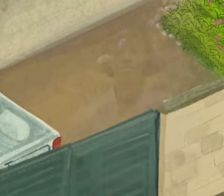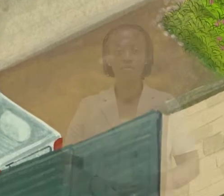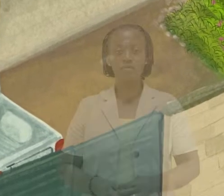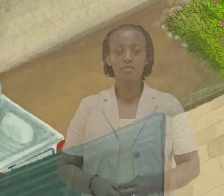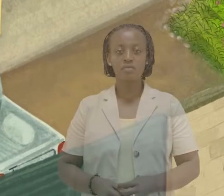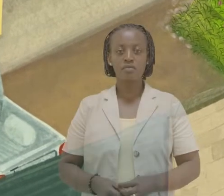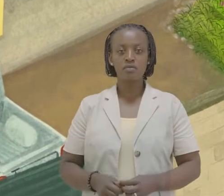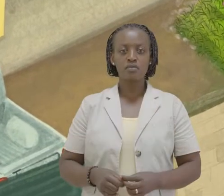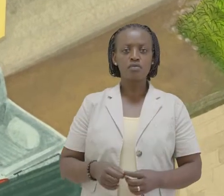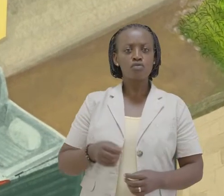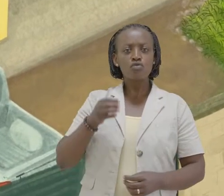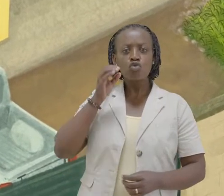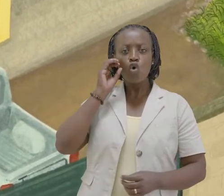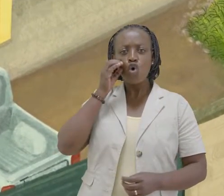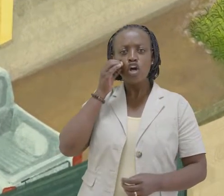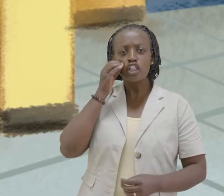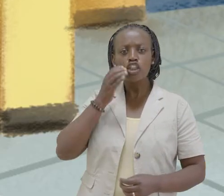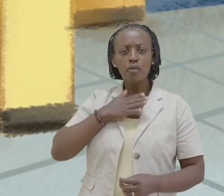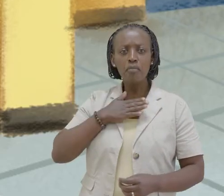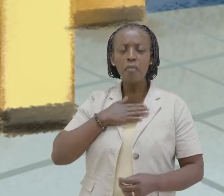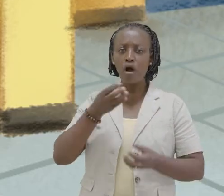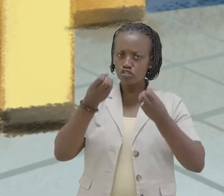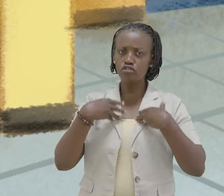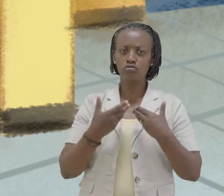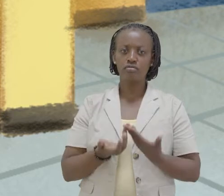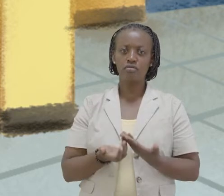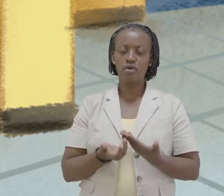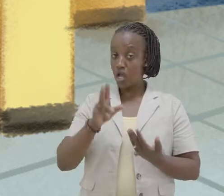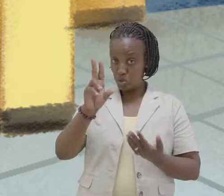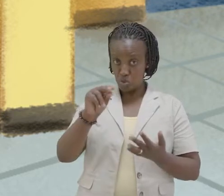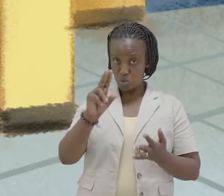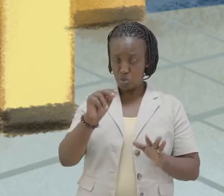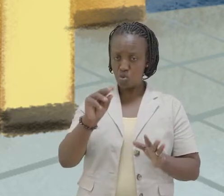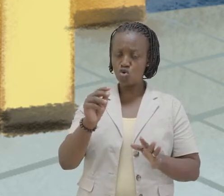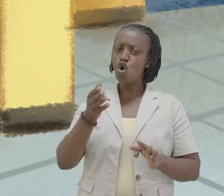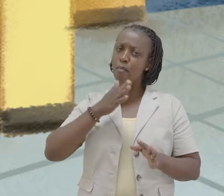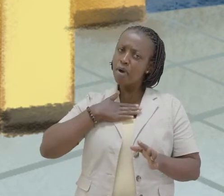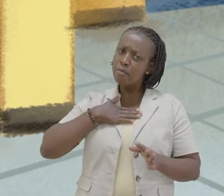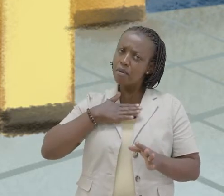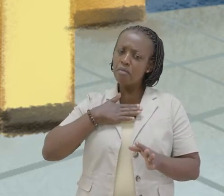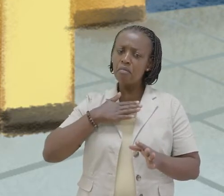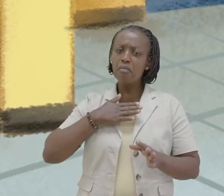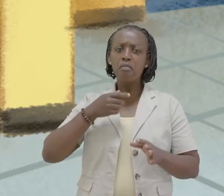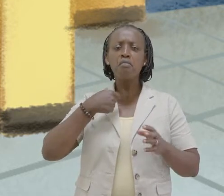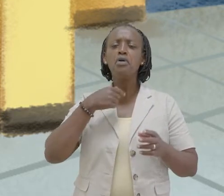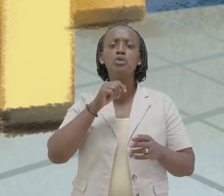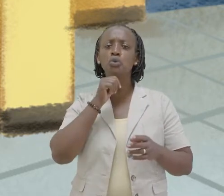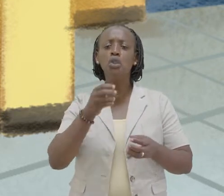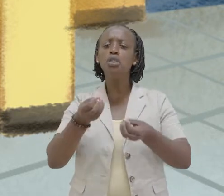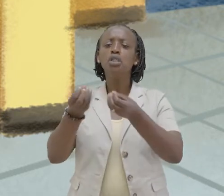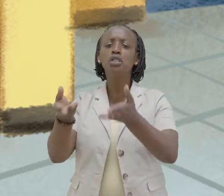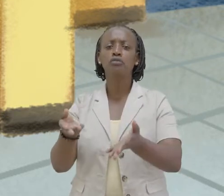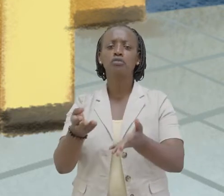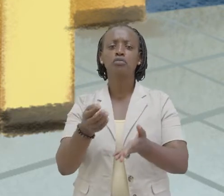The orange is mine, Uwase, give it to me No, it is mine, I am not giving it